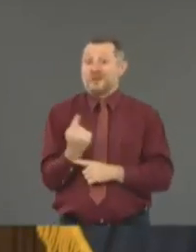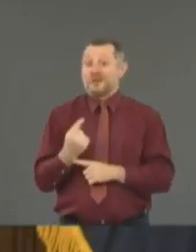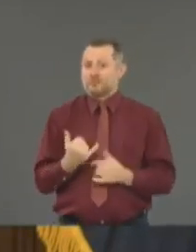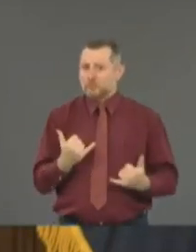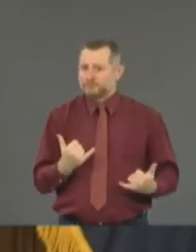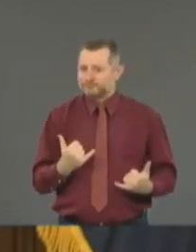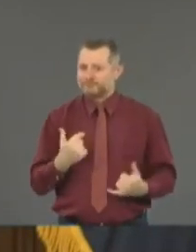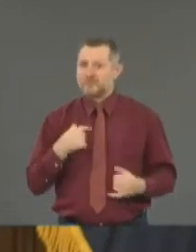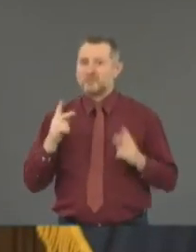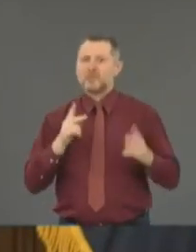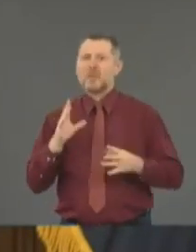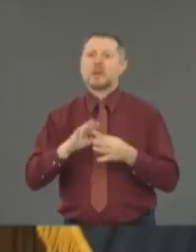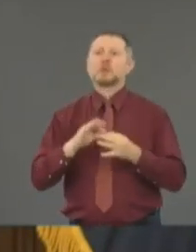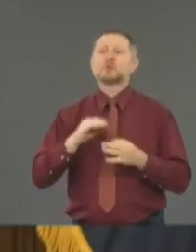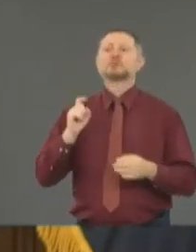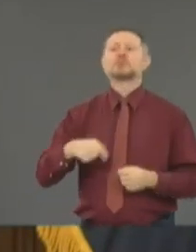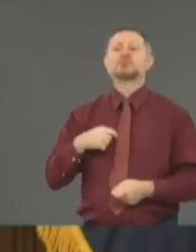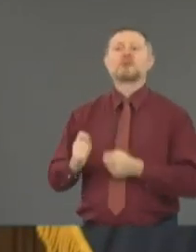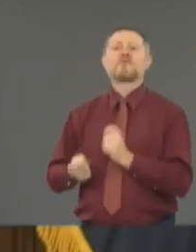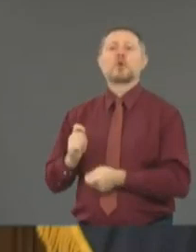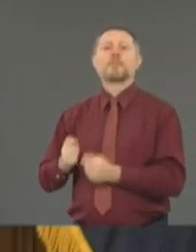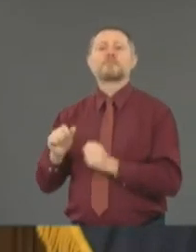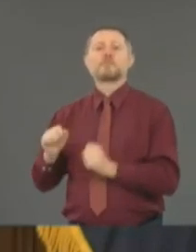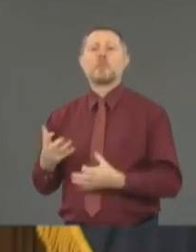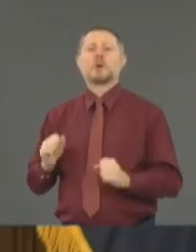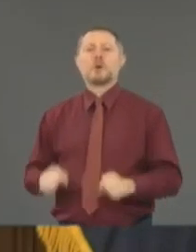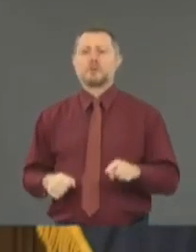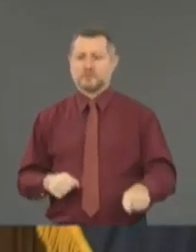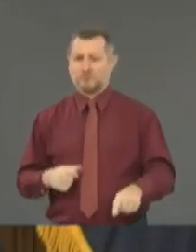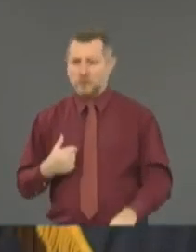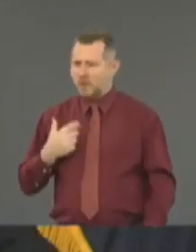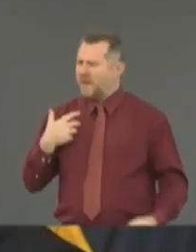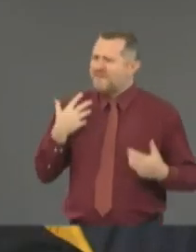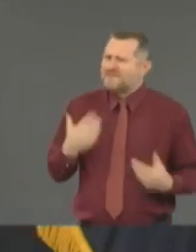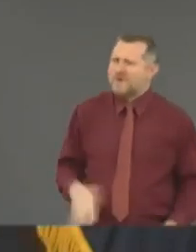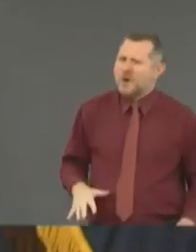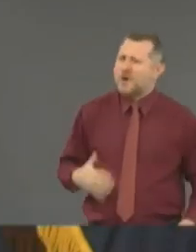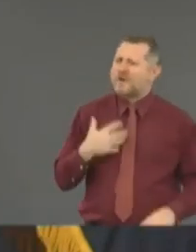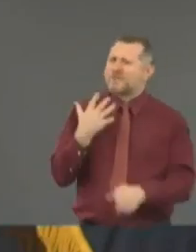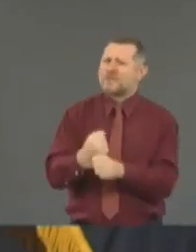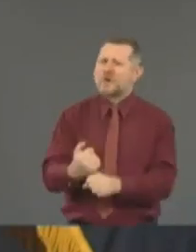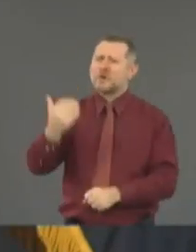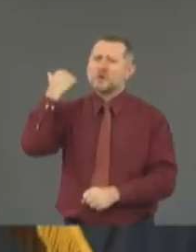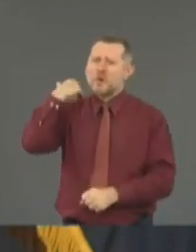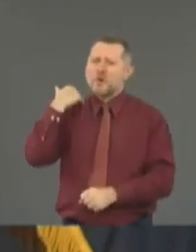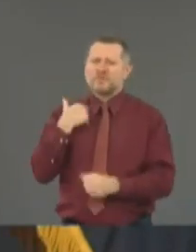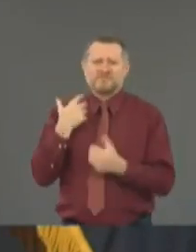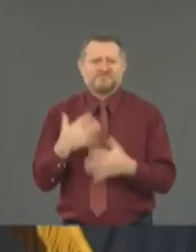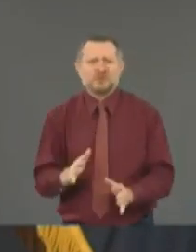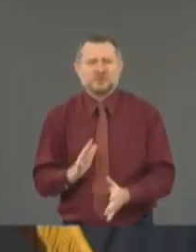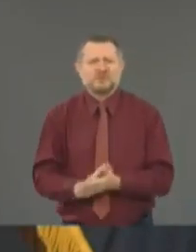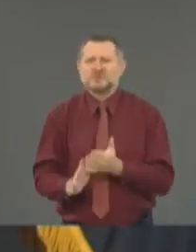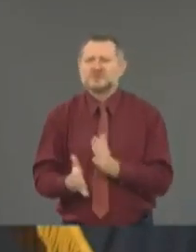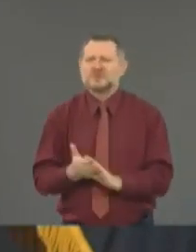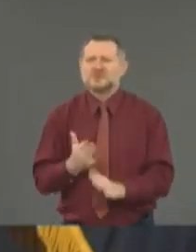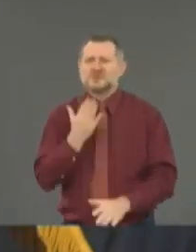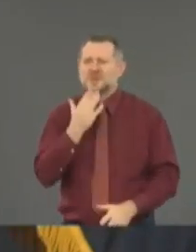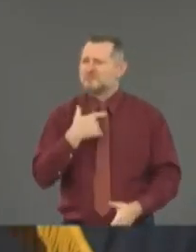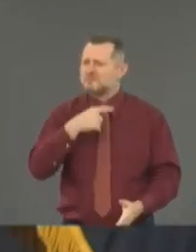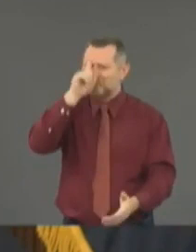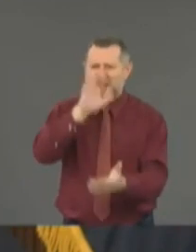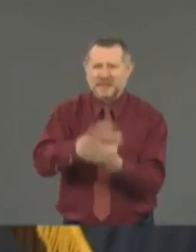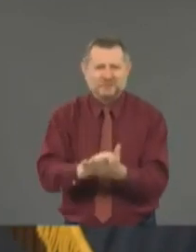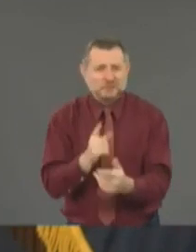-like. Thank you very much. I did it five years ago. But I believed it five years ago. I believe it today. I believe it should be done on a